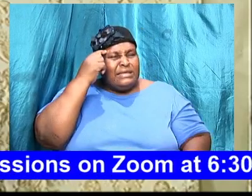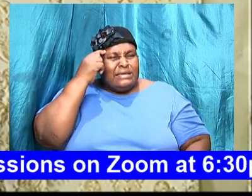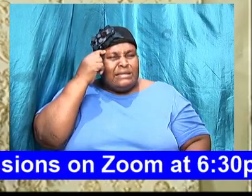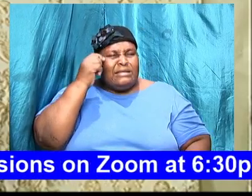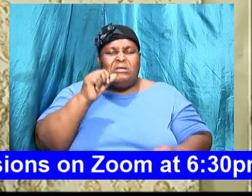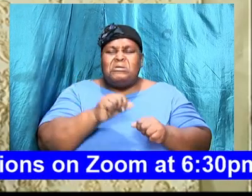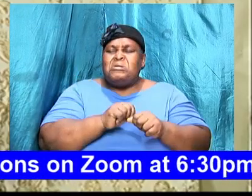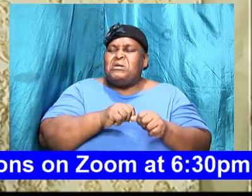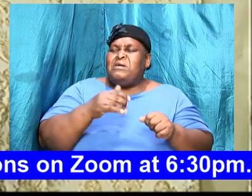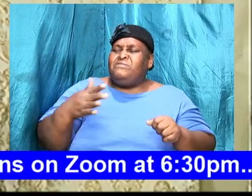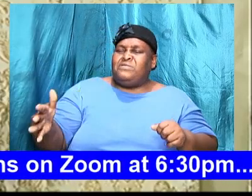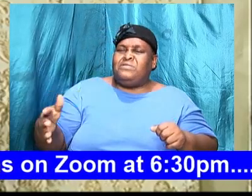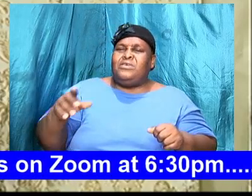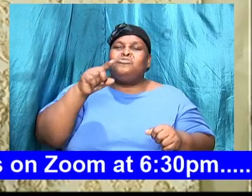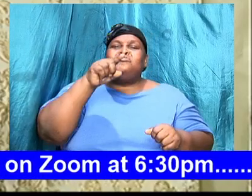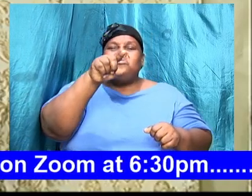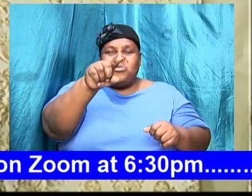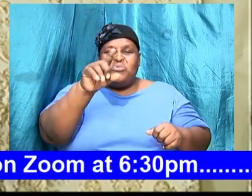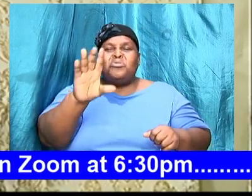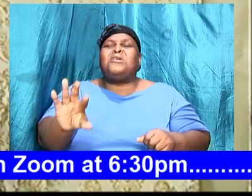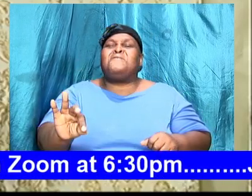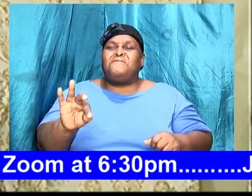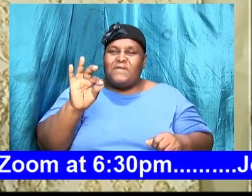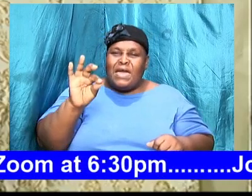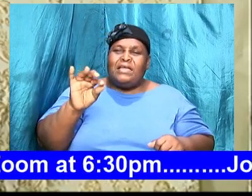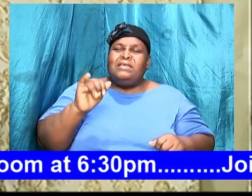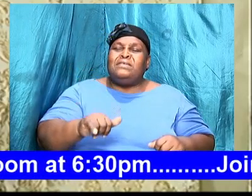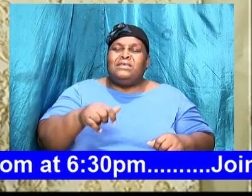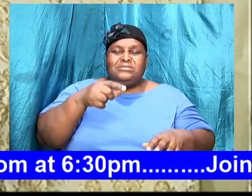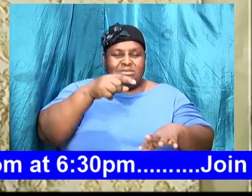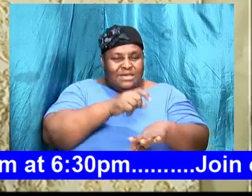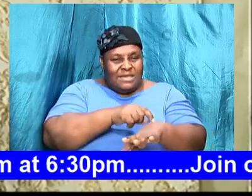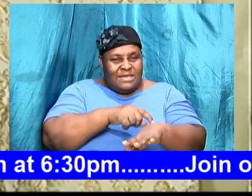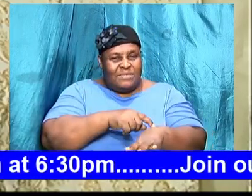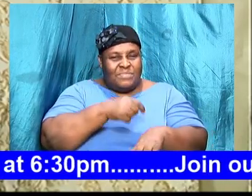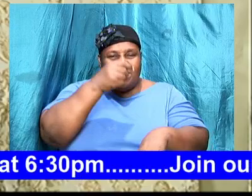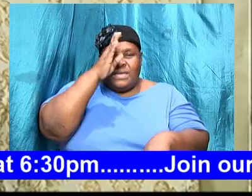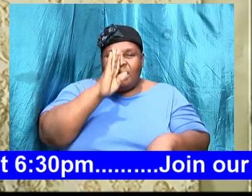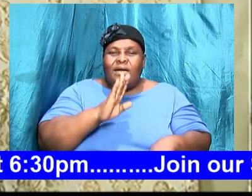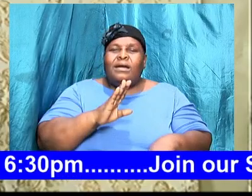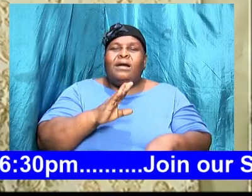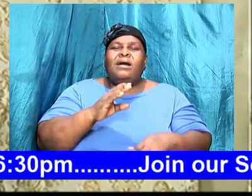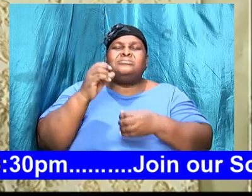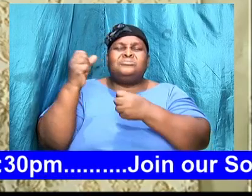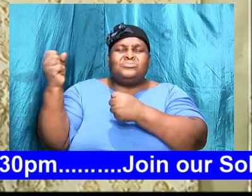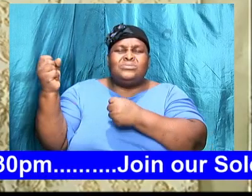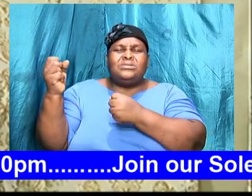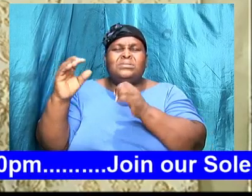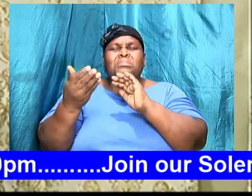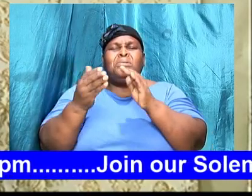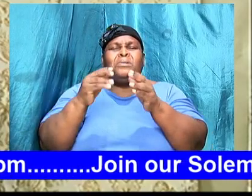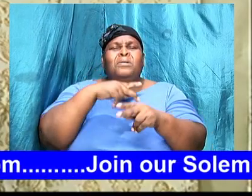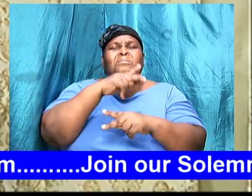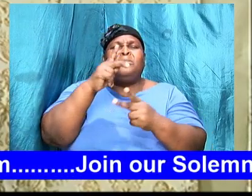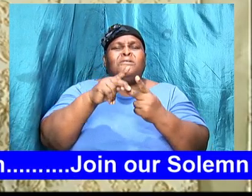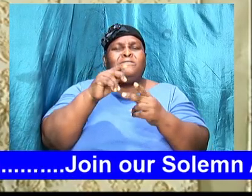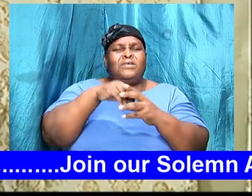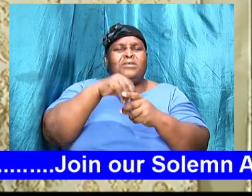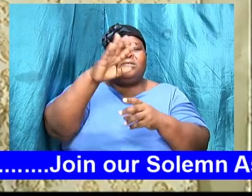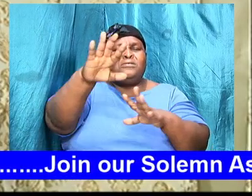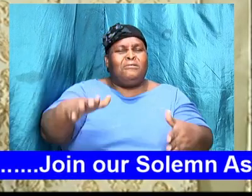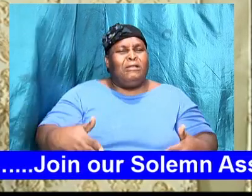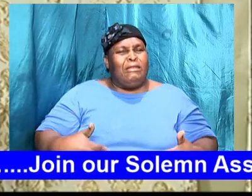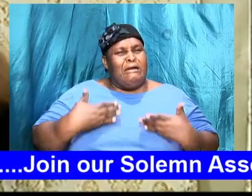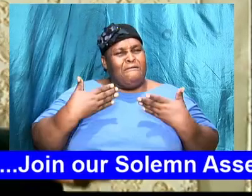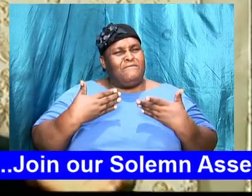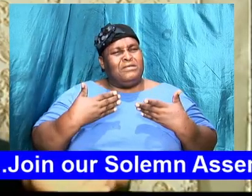everything you are going to find out that that is the time God's strength become perfect in your life. You say